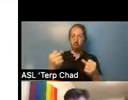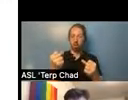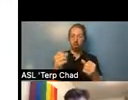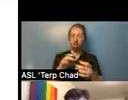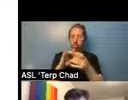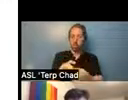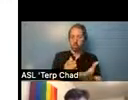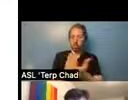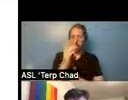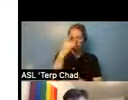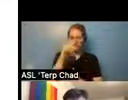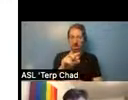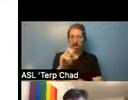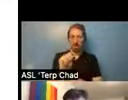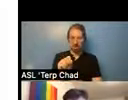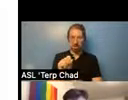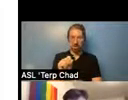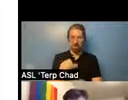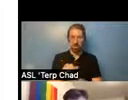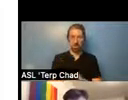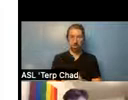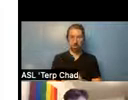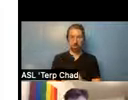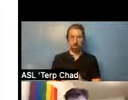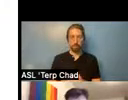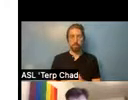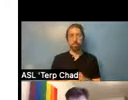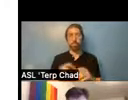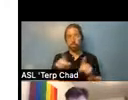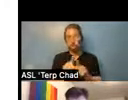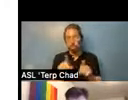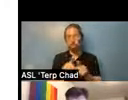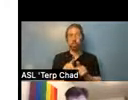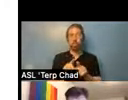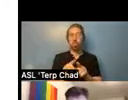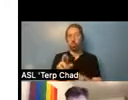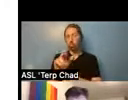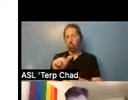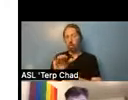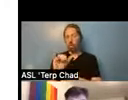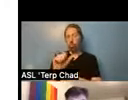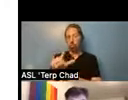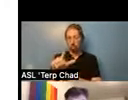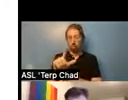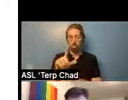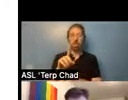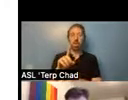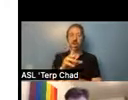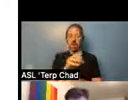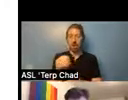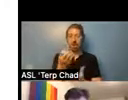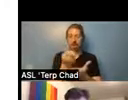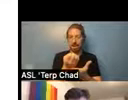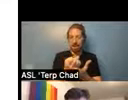you know, ill thought out legislation, I suppose. Uh, there's also racial economic disability justice, uh, and